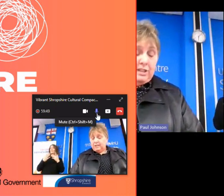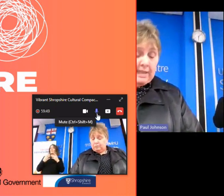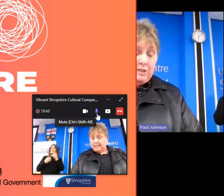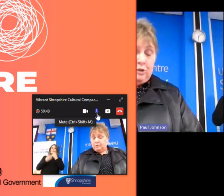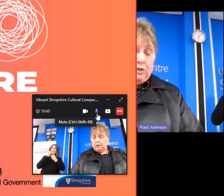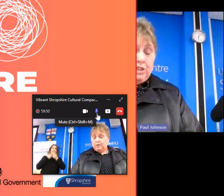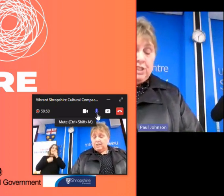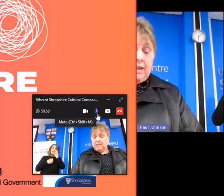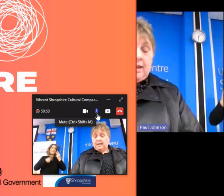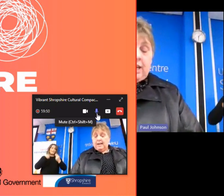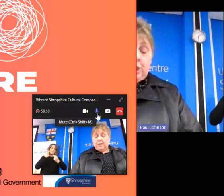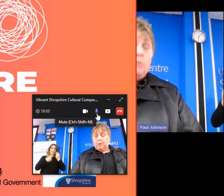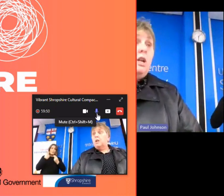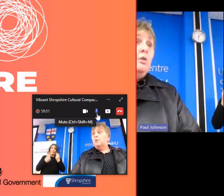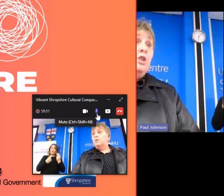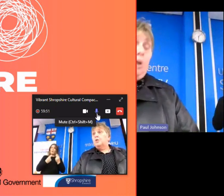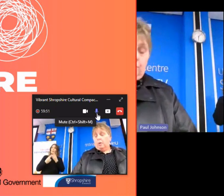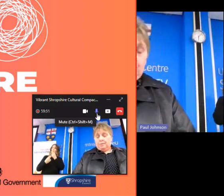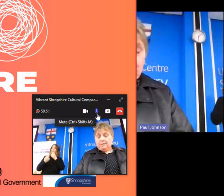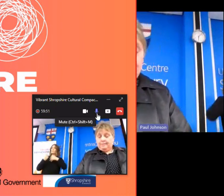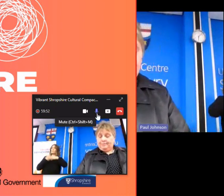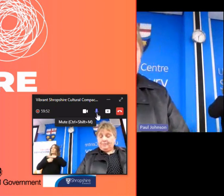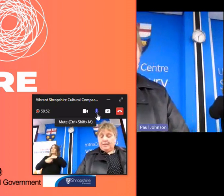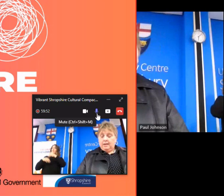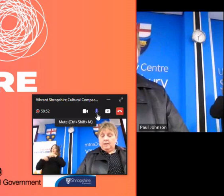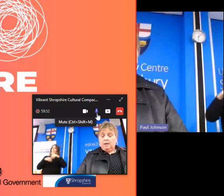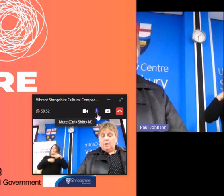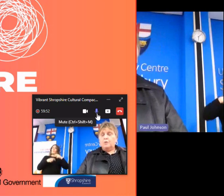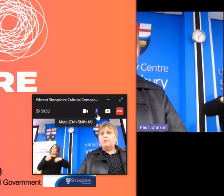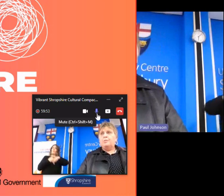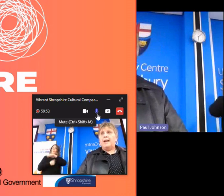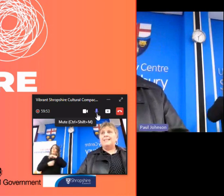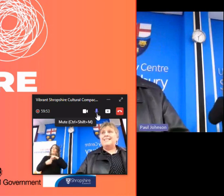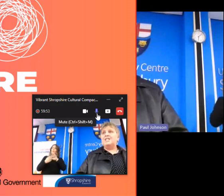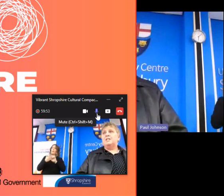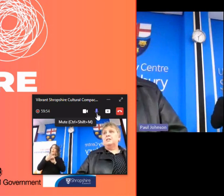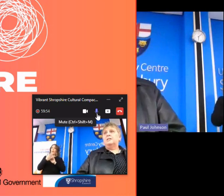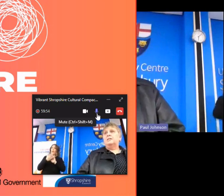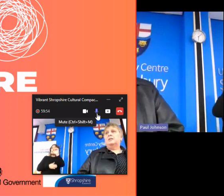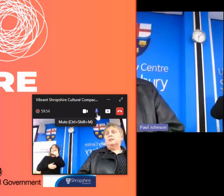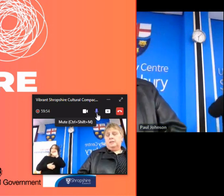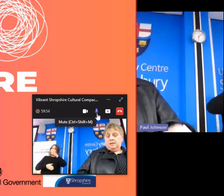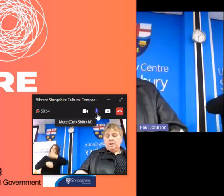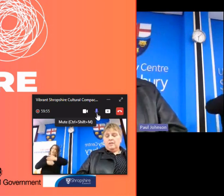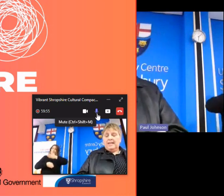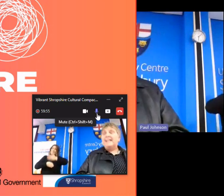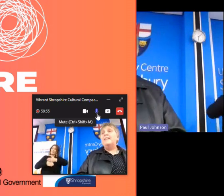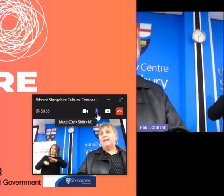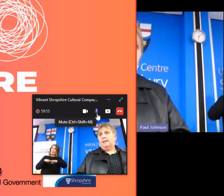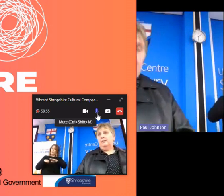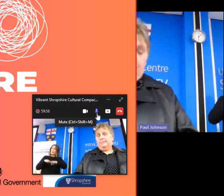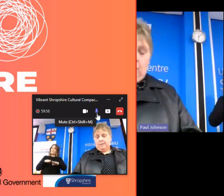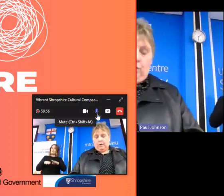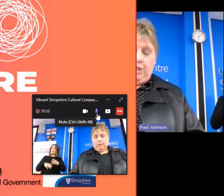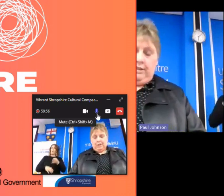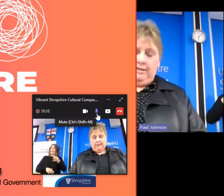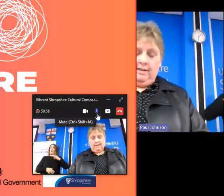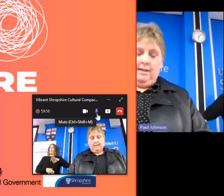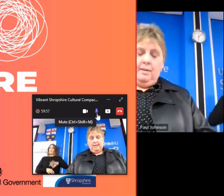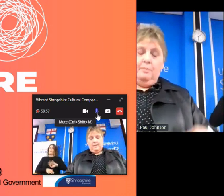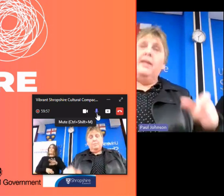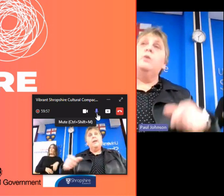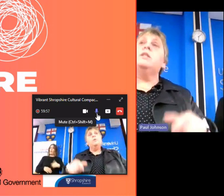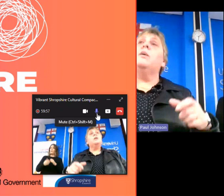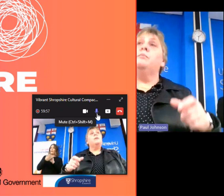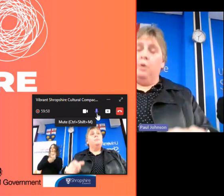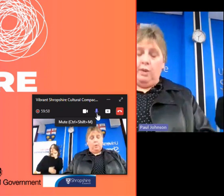in cafes and restaurants and use local shops cultural practitioners earn their living from culture